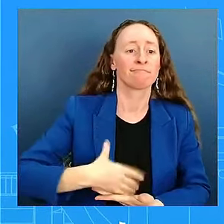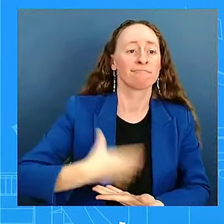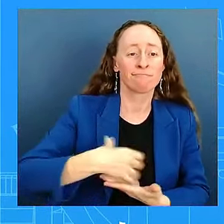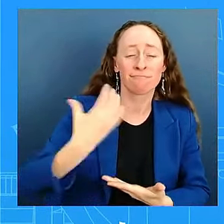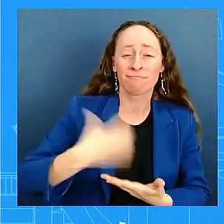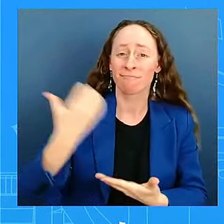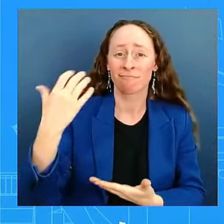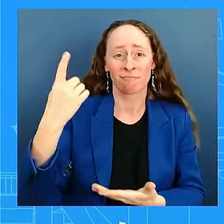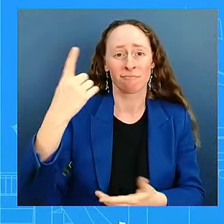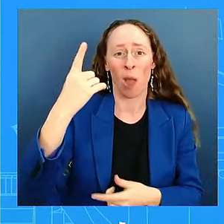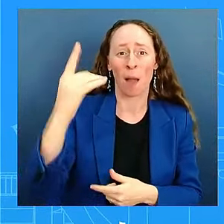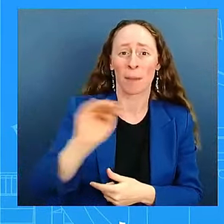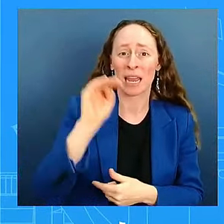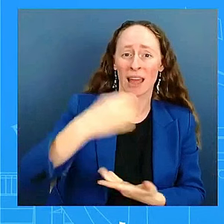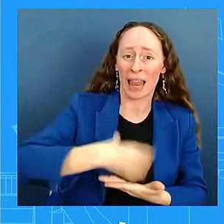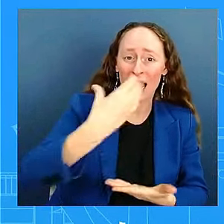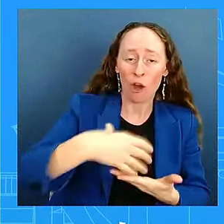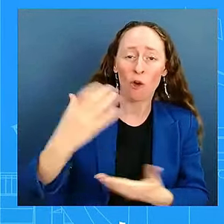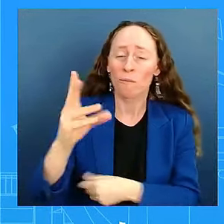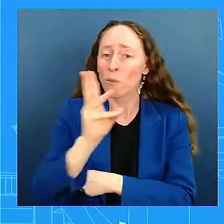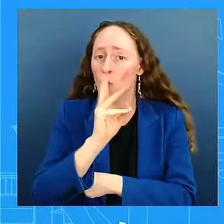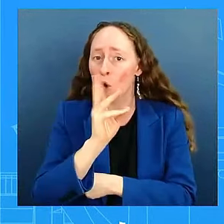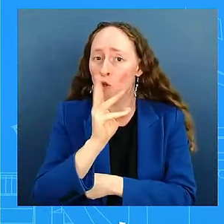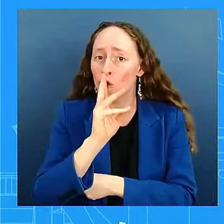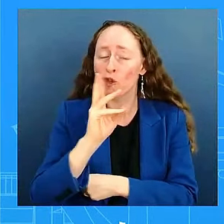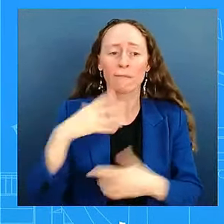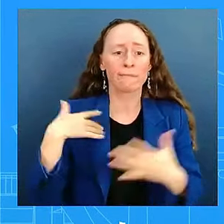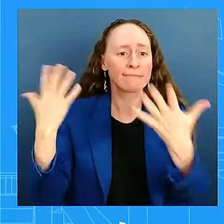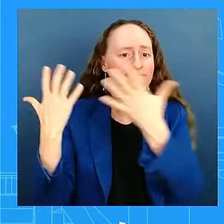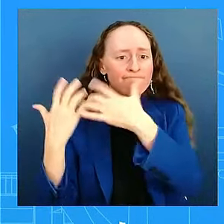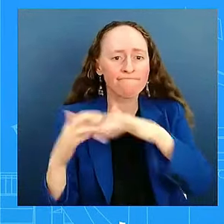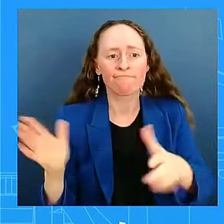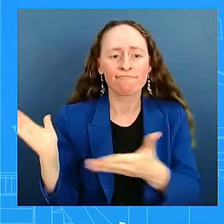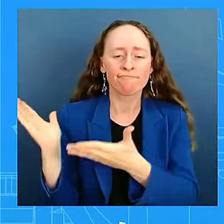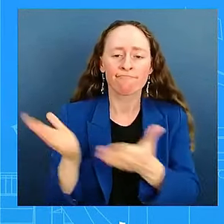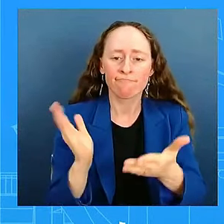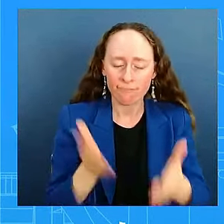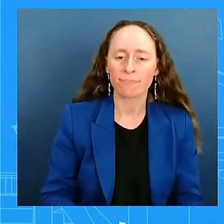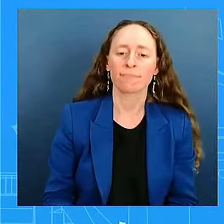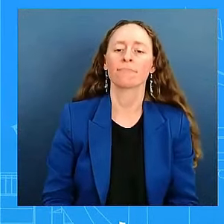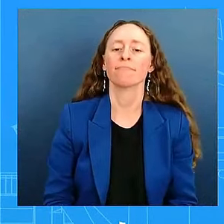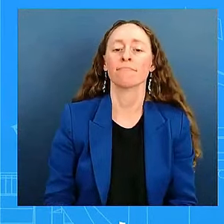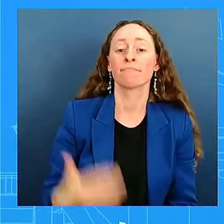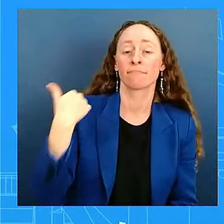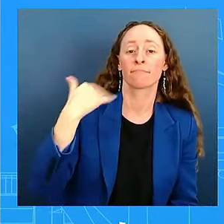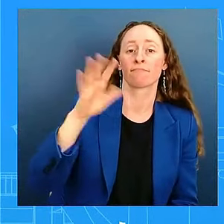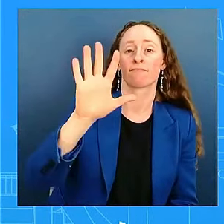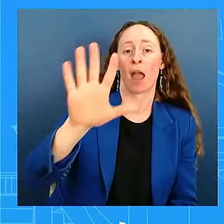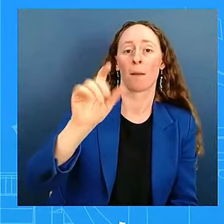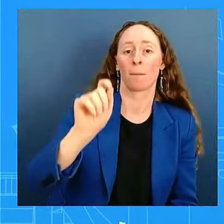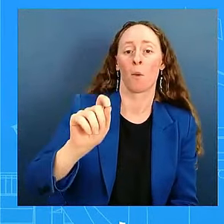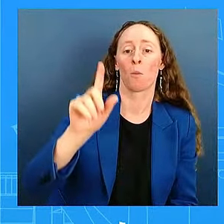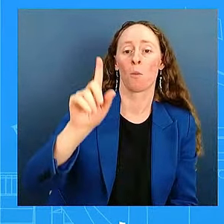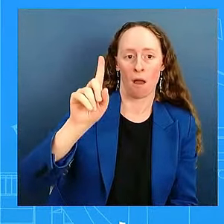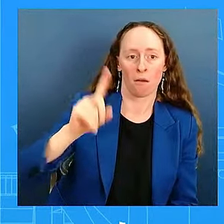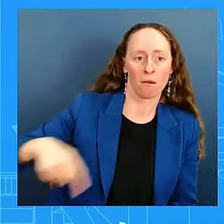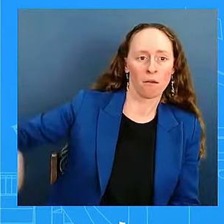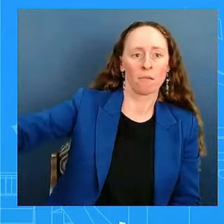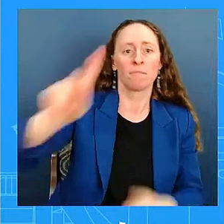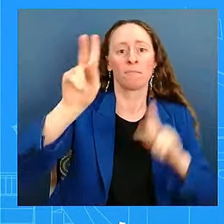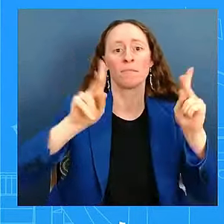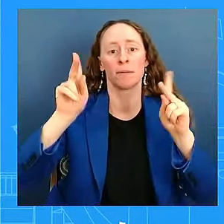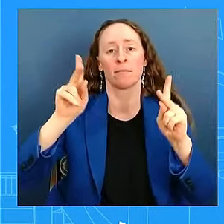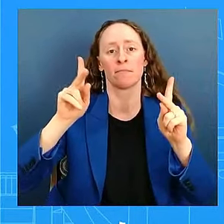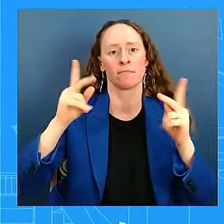peak, there were 5.1 million customers without power. We have reduced that amount, and not